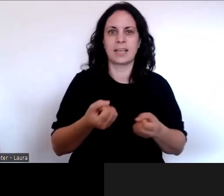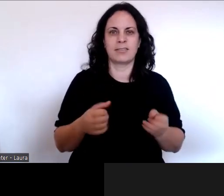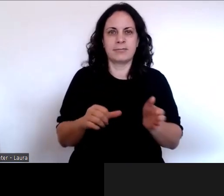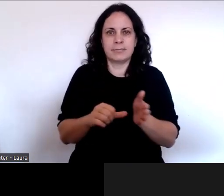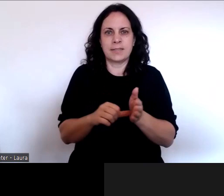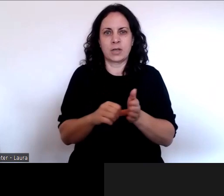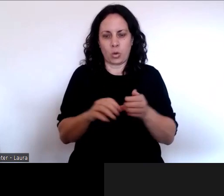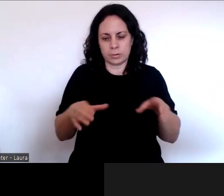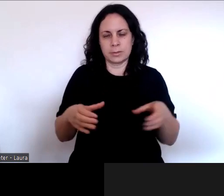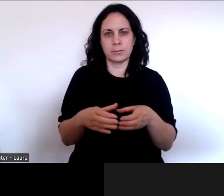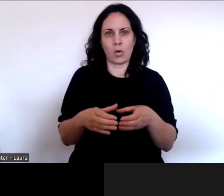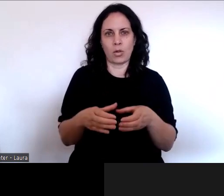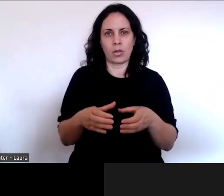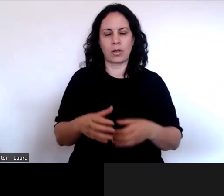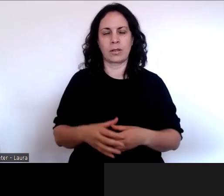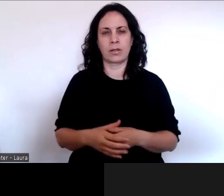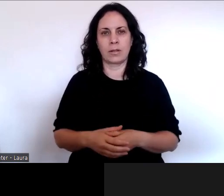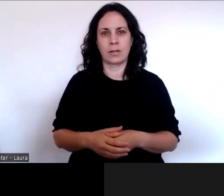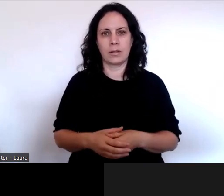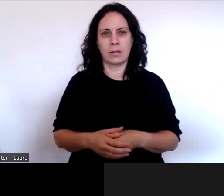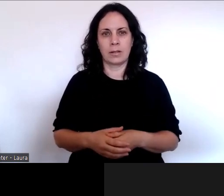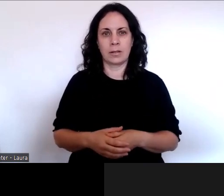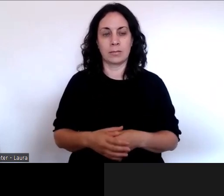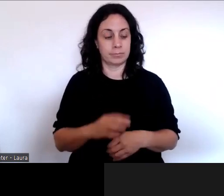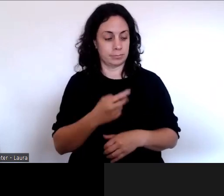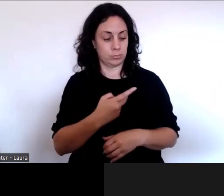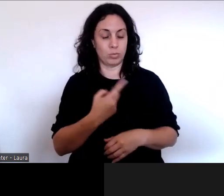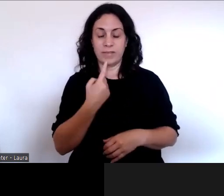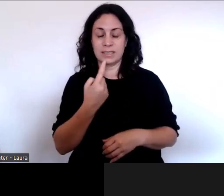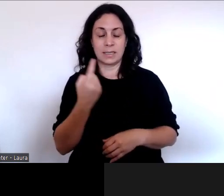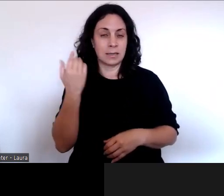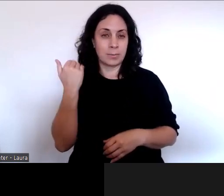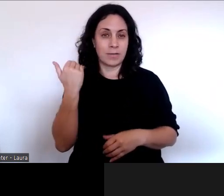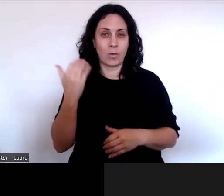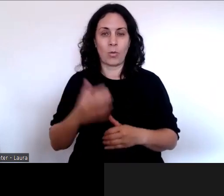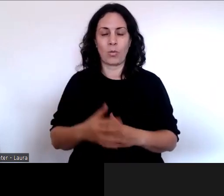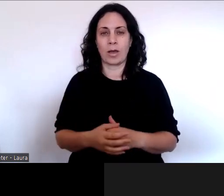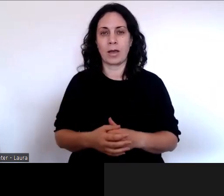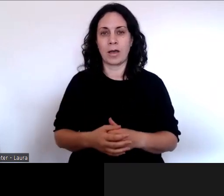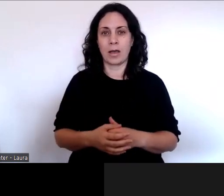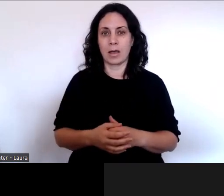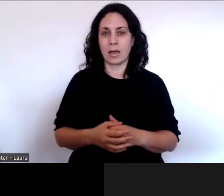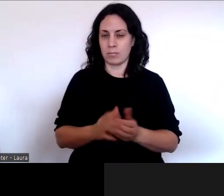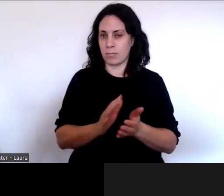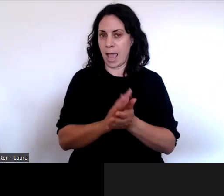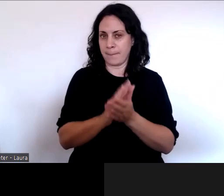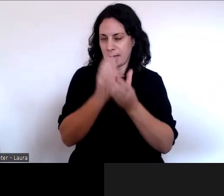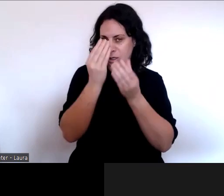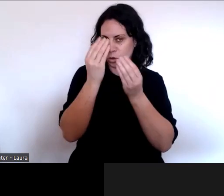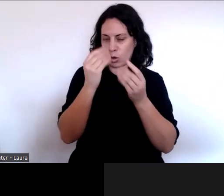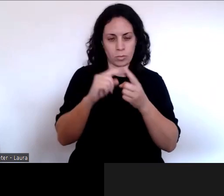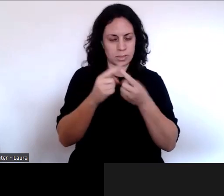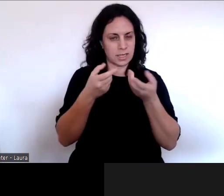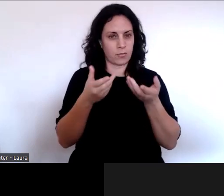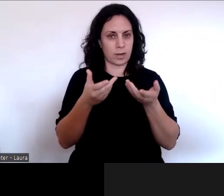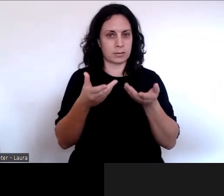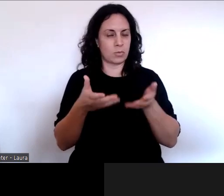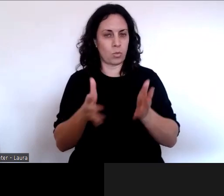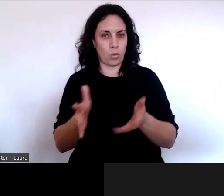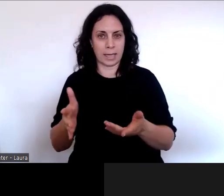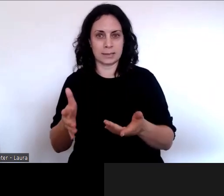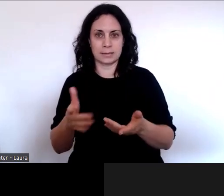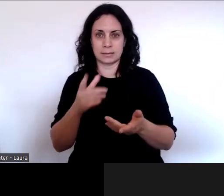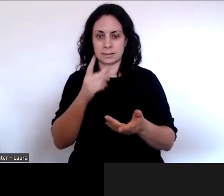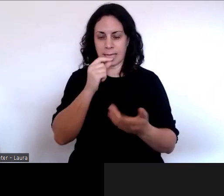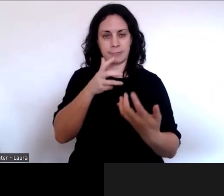as we said before, we're always looking to learn about different things that we could do that would work better for